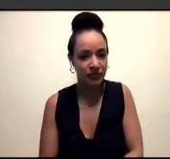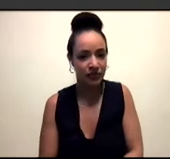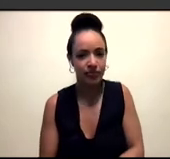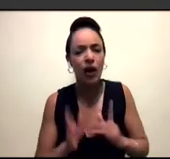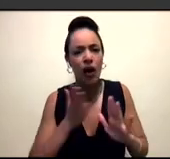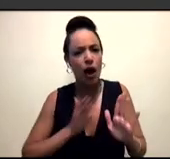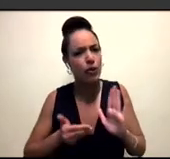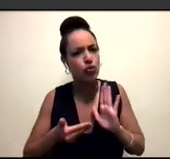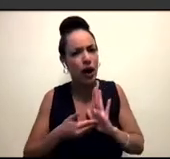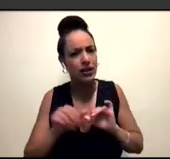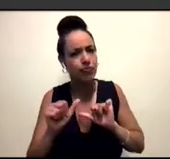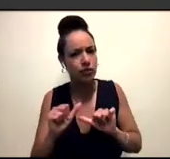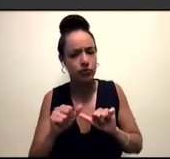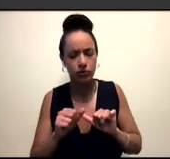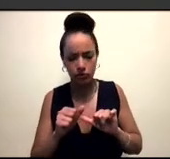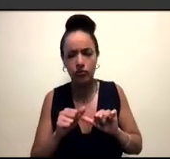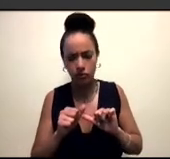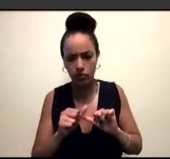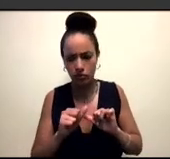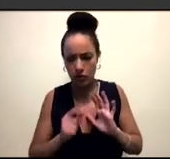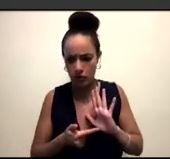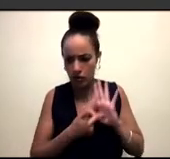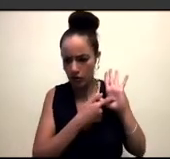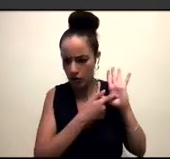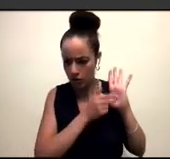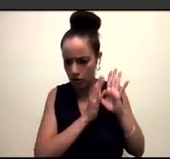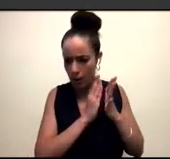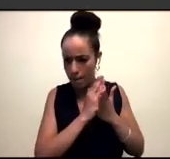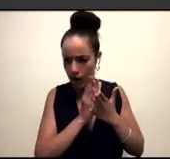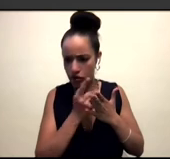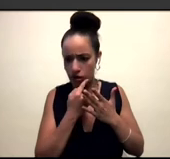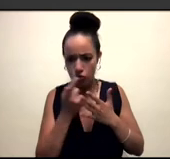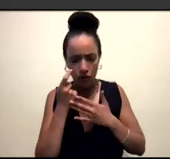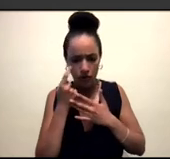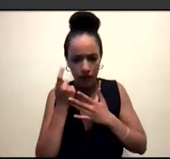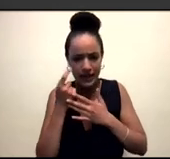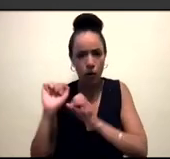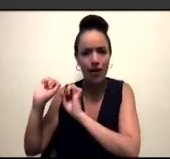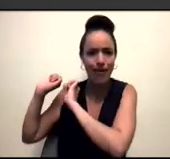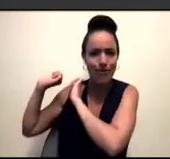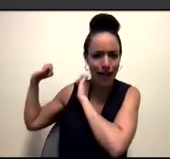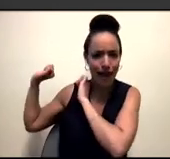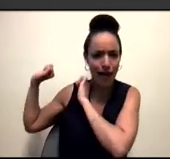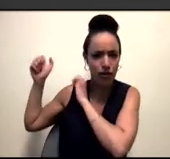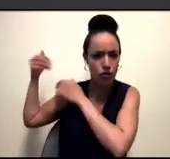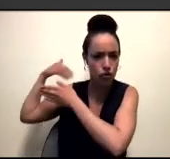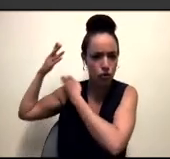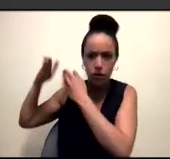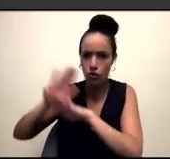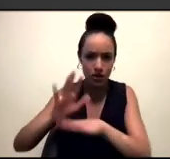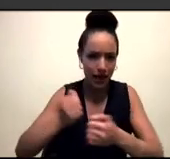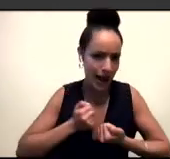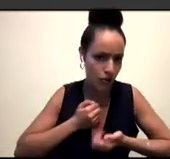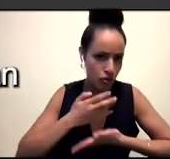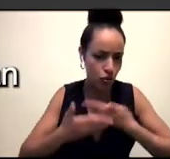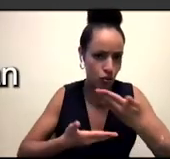I think a massive part of it is to find them on their terms, and not on ours. Because I think of people like Lorraine Hansberry,